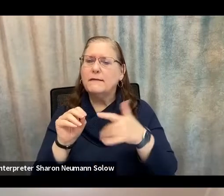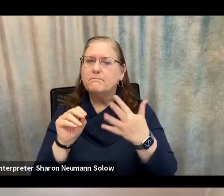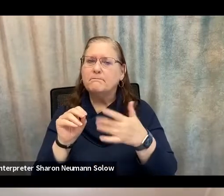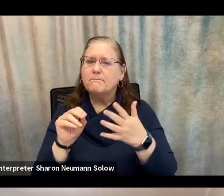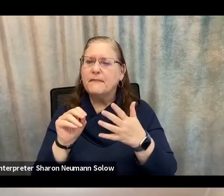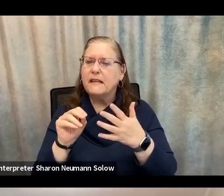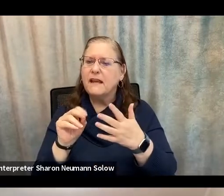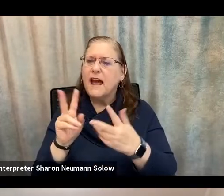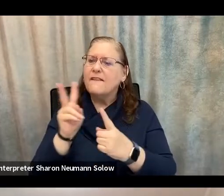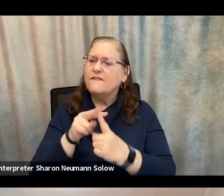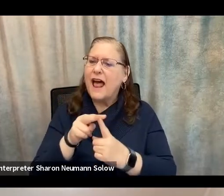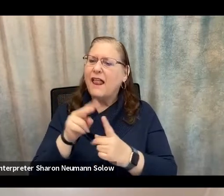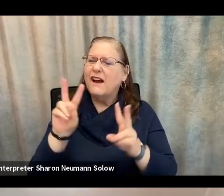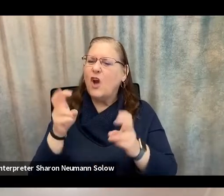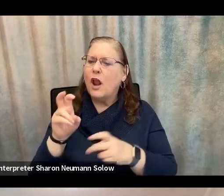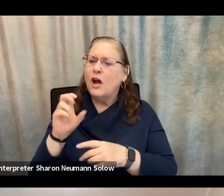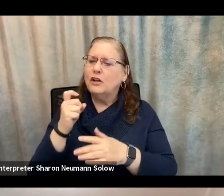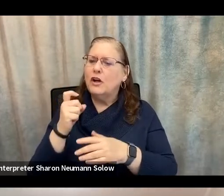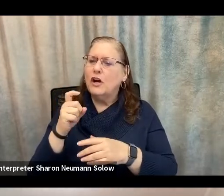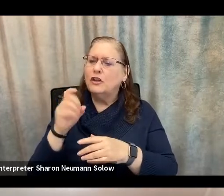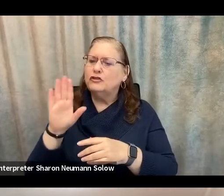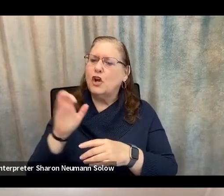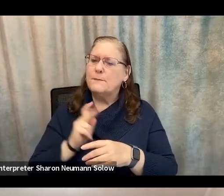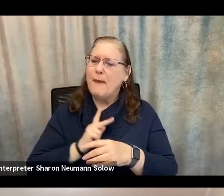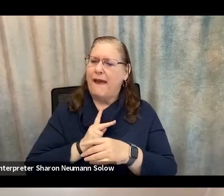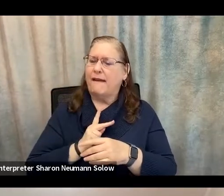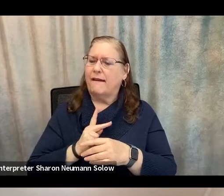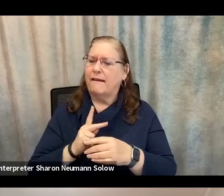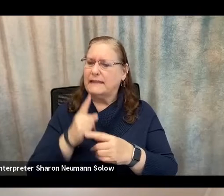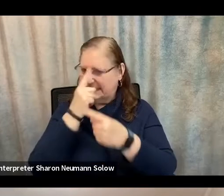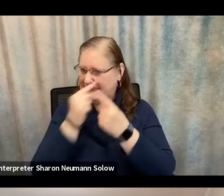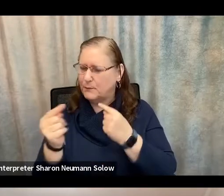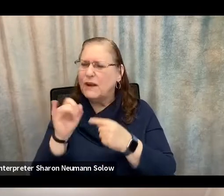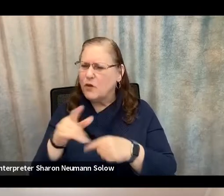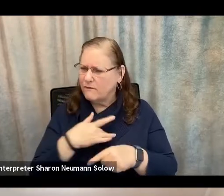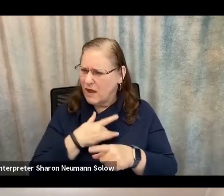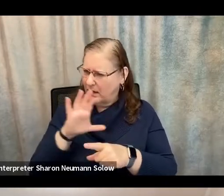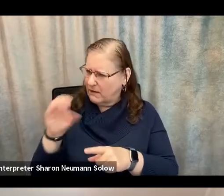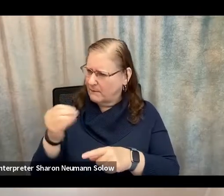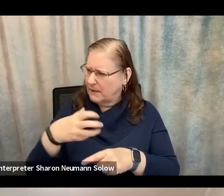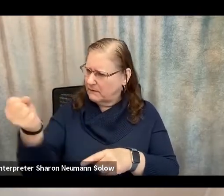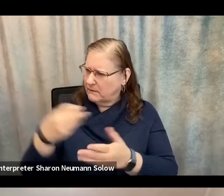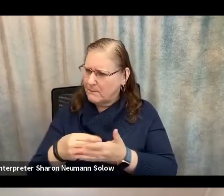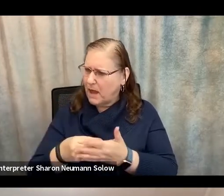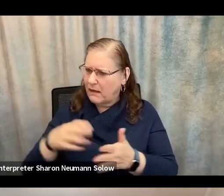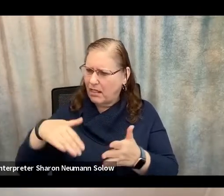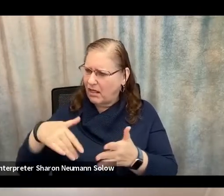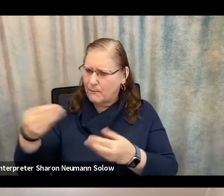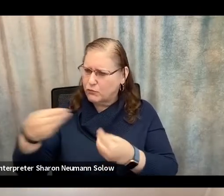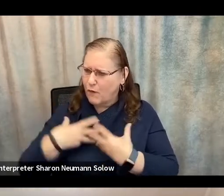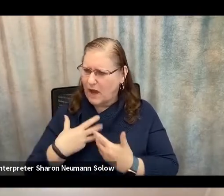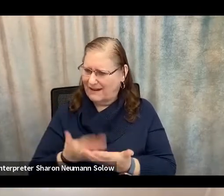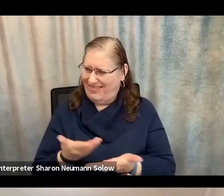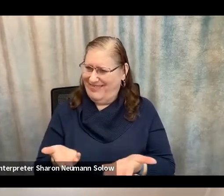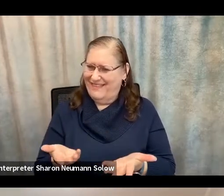file a chargeback dispute. So if you do think that a fraudulent company has taken your money and isn't providing your product, you can contact